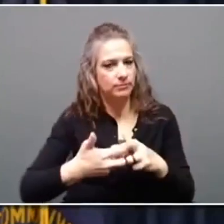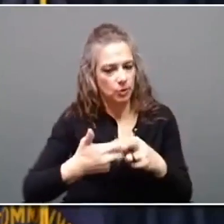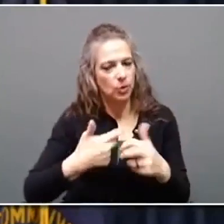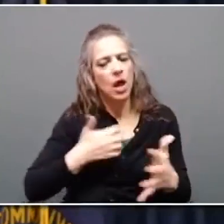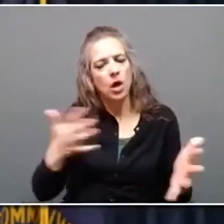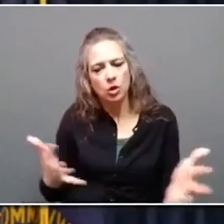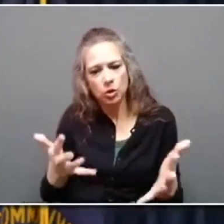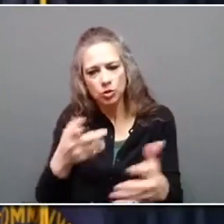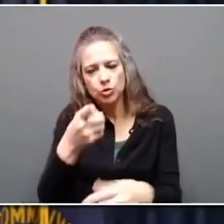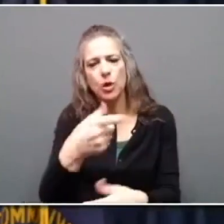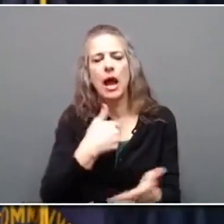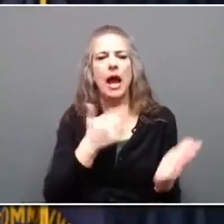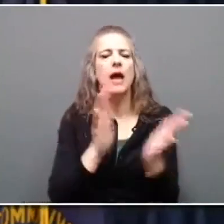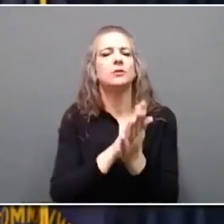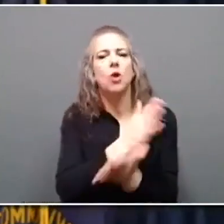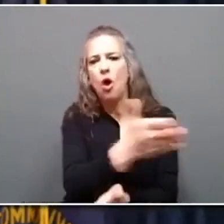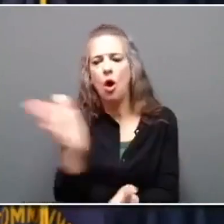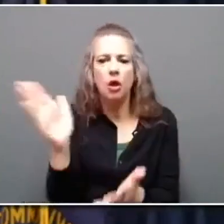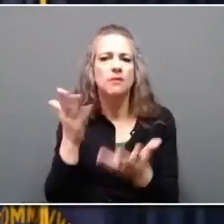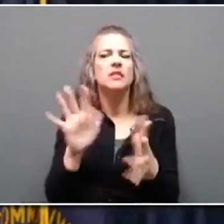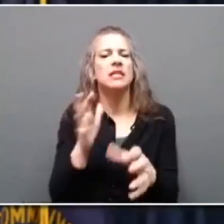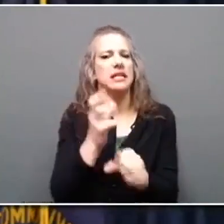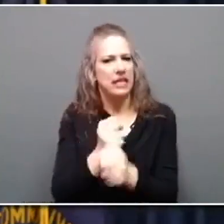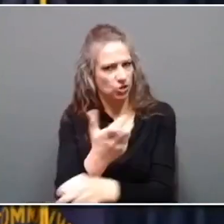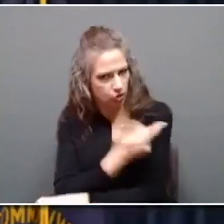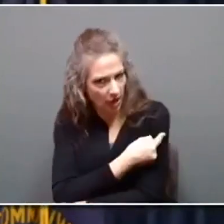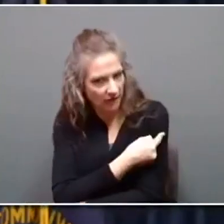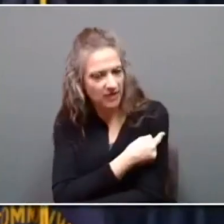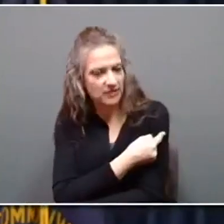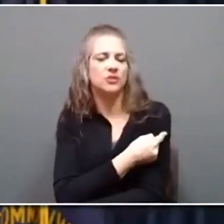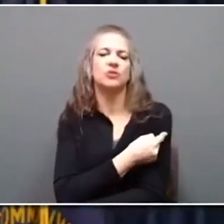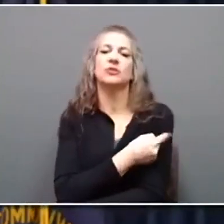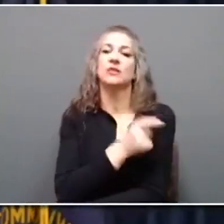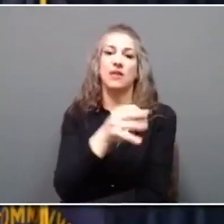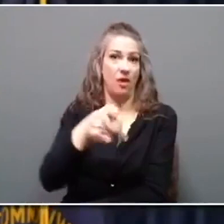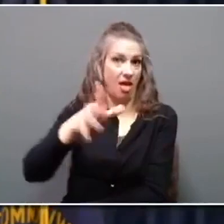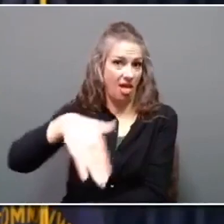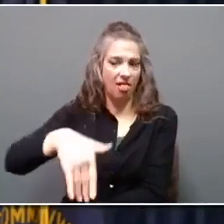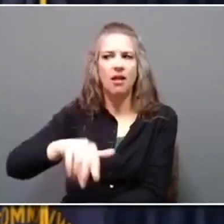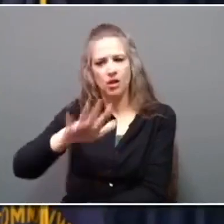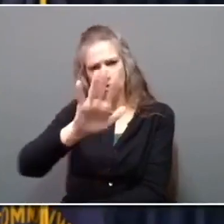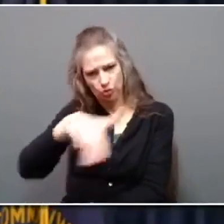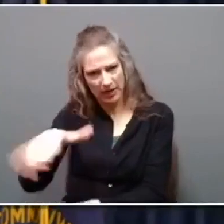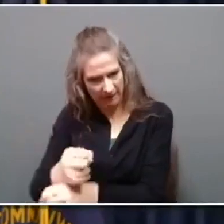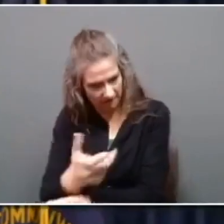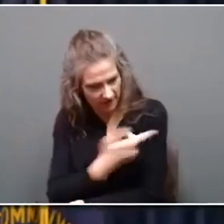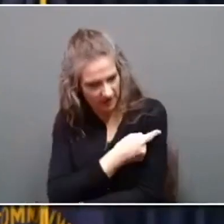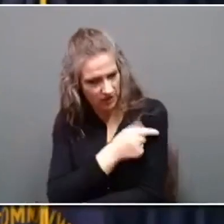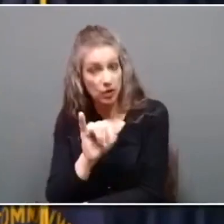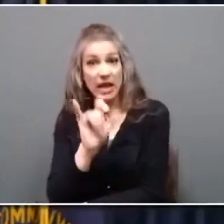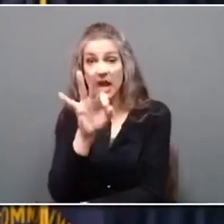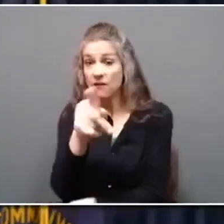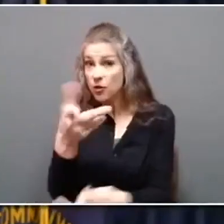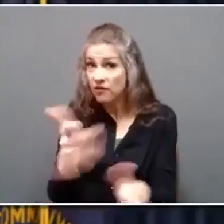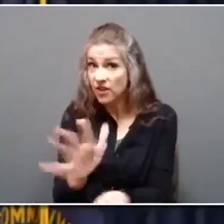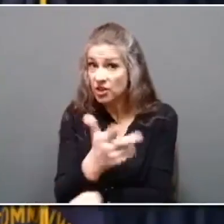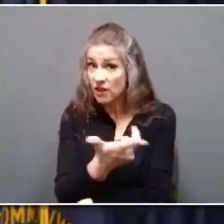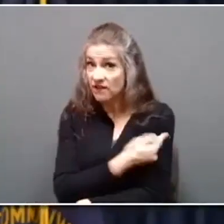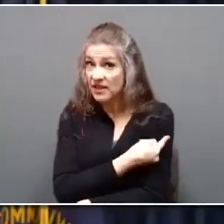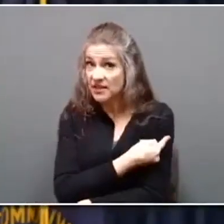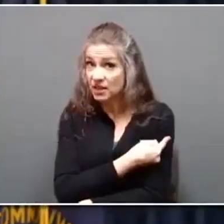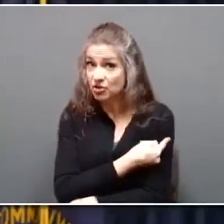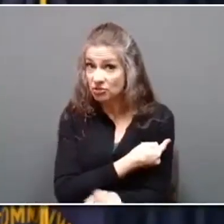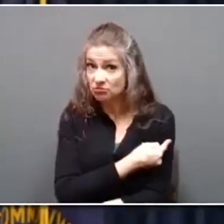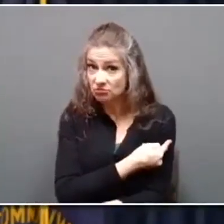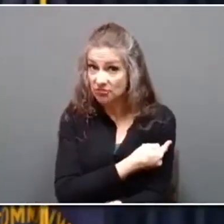please go get yourselves and your children vaccinated if you are not already vaccinated. If you are vaccinated and you are exposed, you can continue